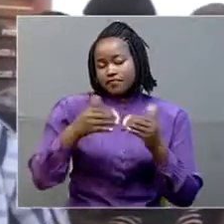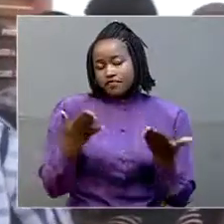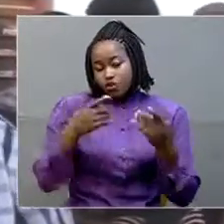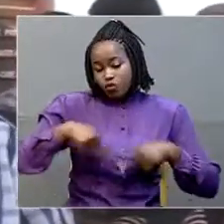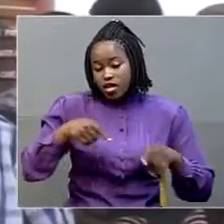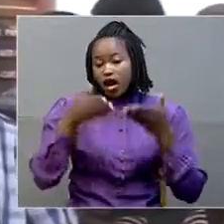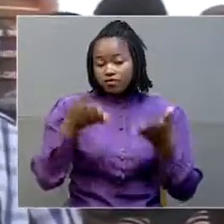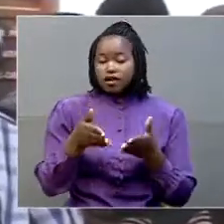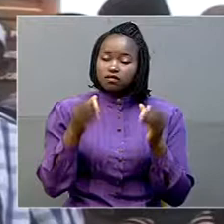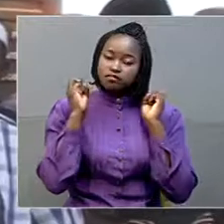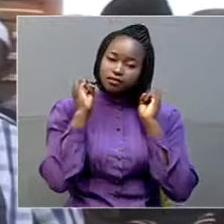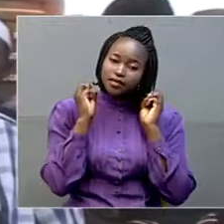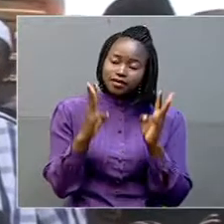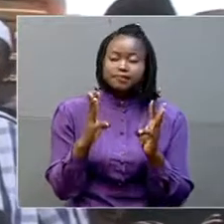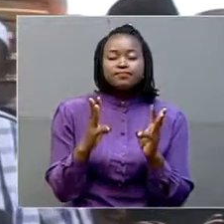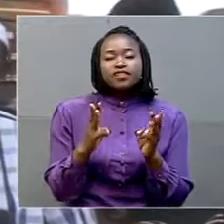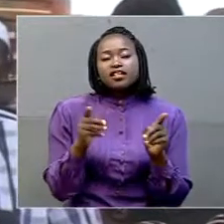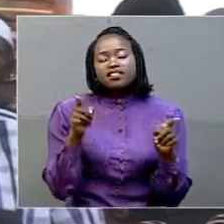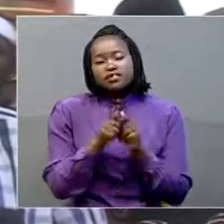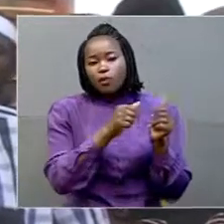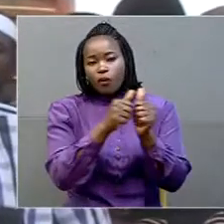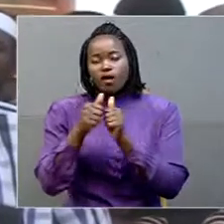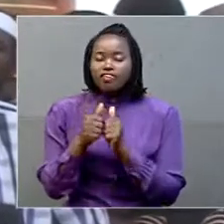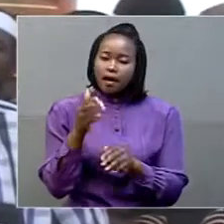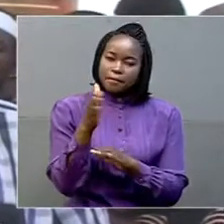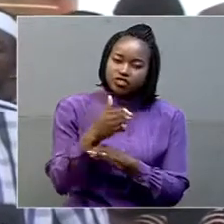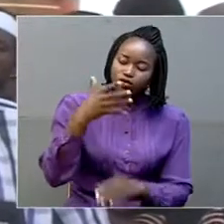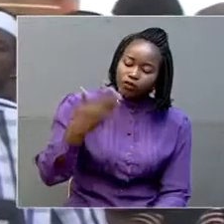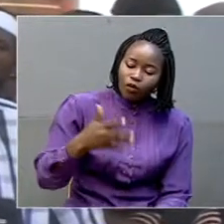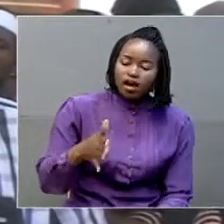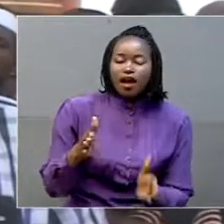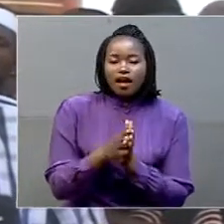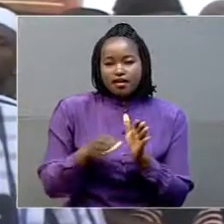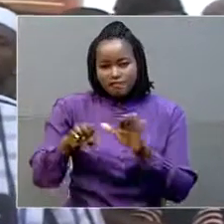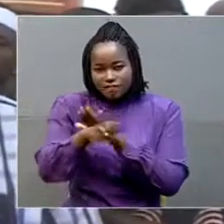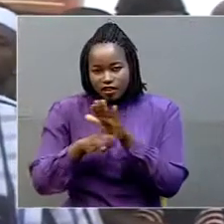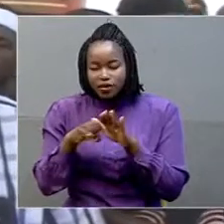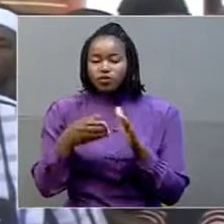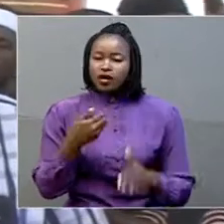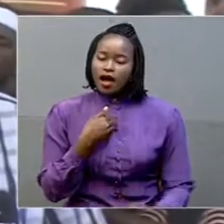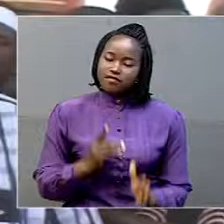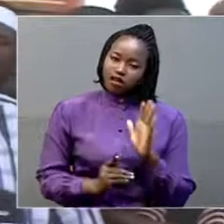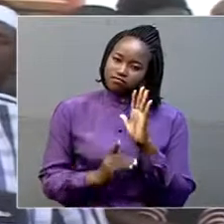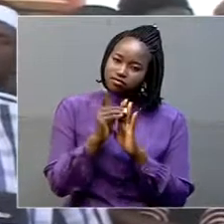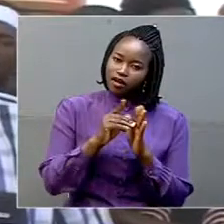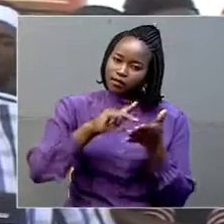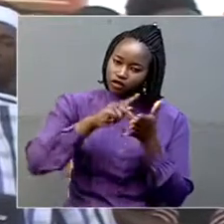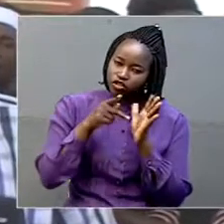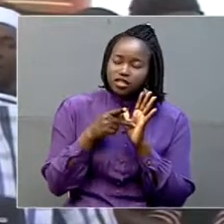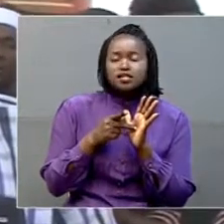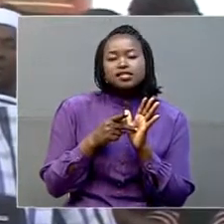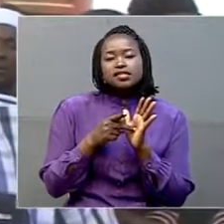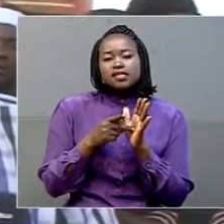Muvende and we, together with the Minister of Water and Environment, have a development project which is particularly